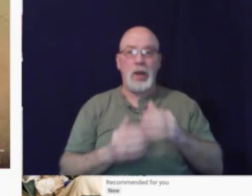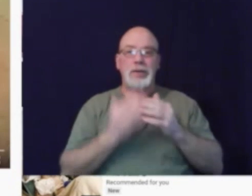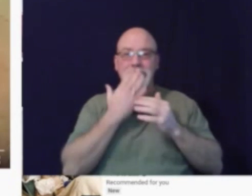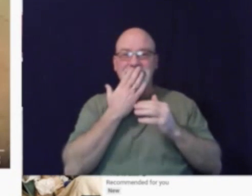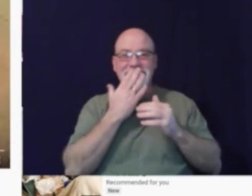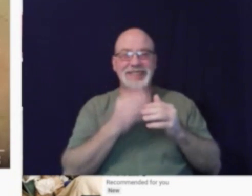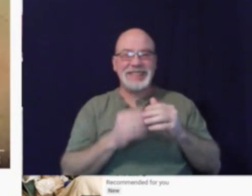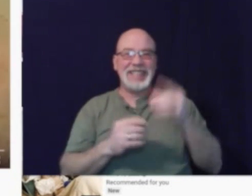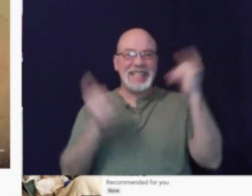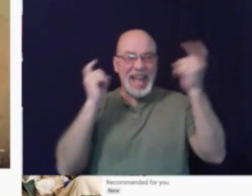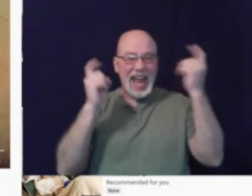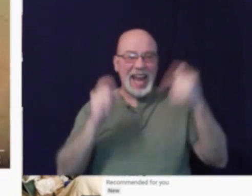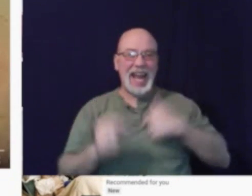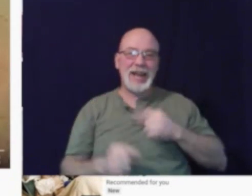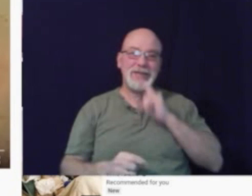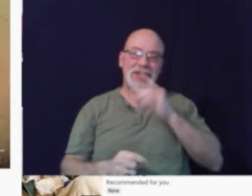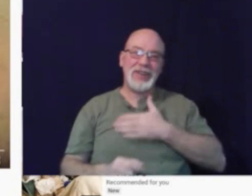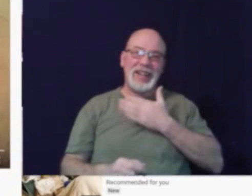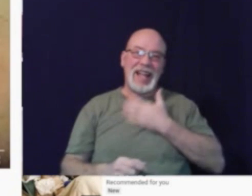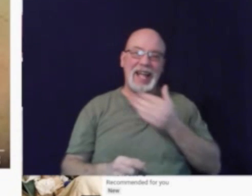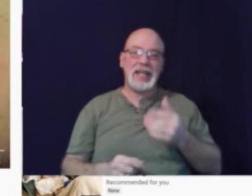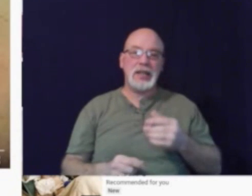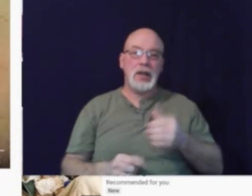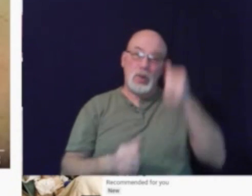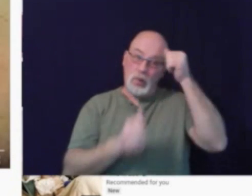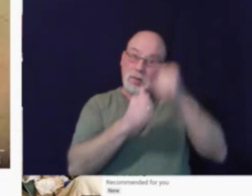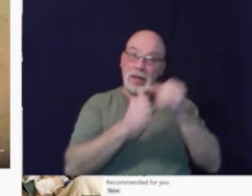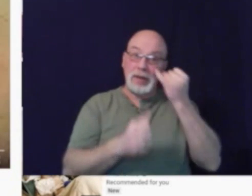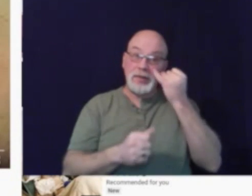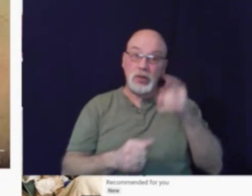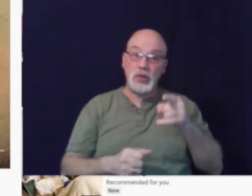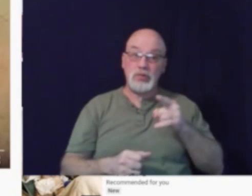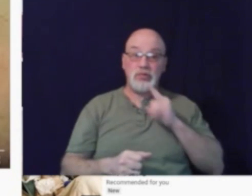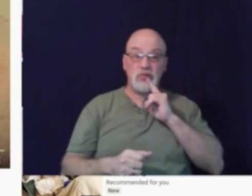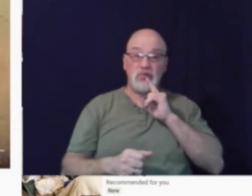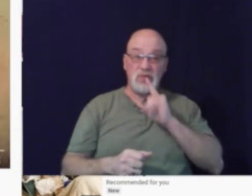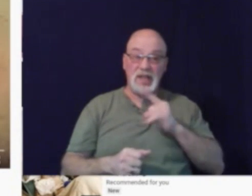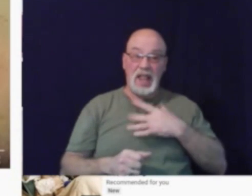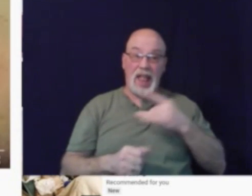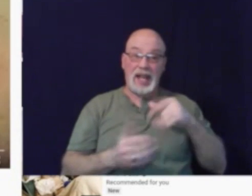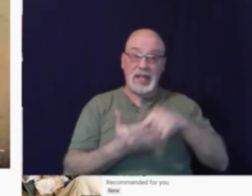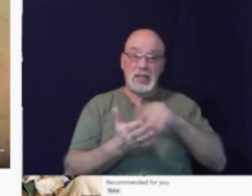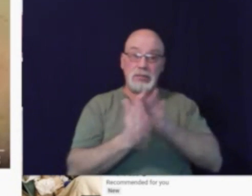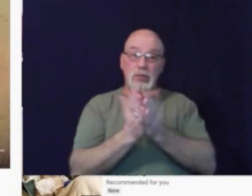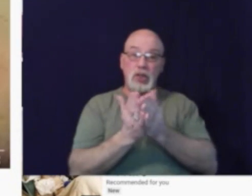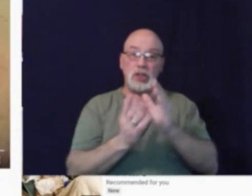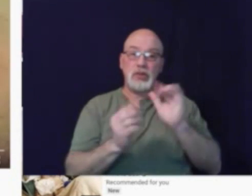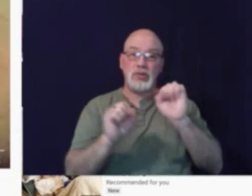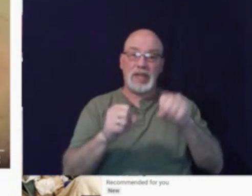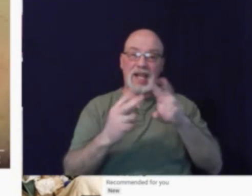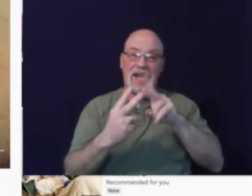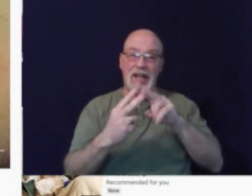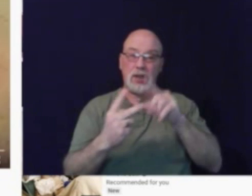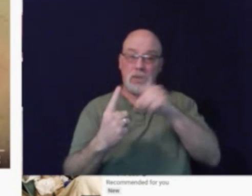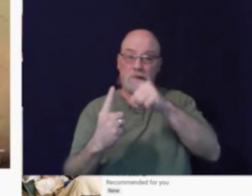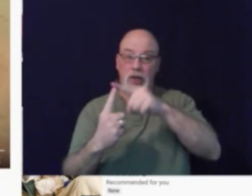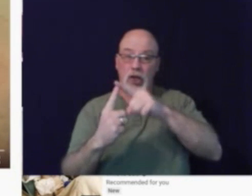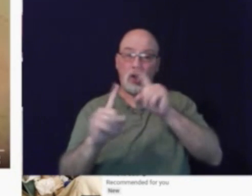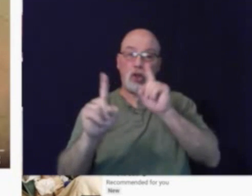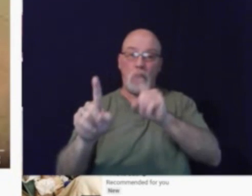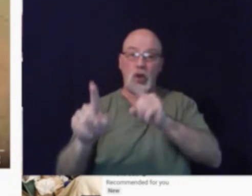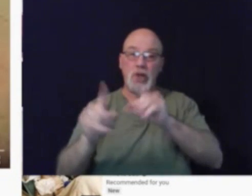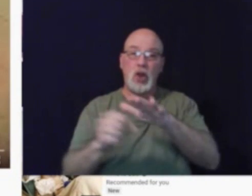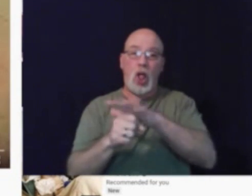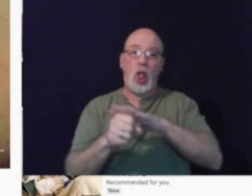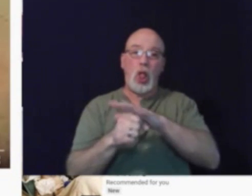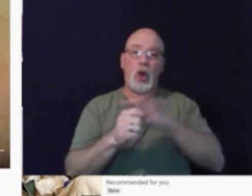Yay! I'm so glad! Remember, if you did really like this book, you can either go to your local library and